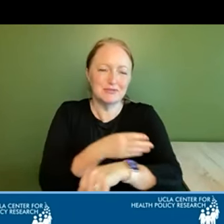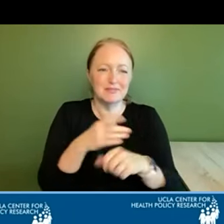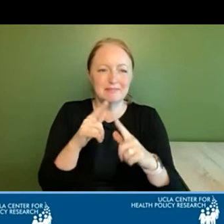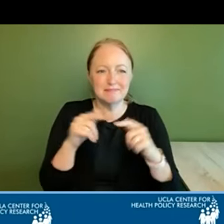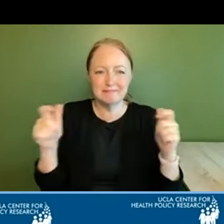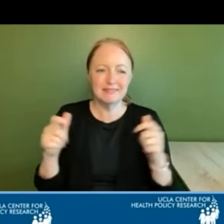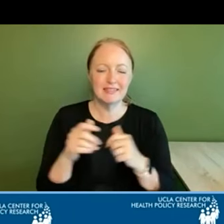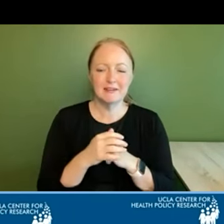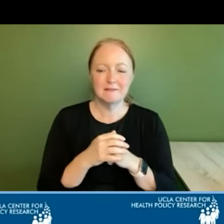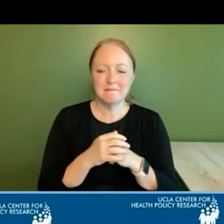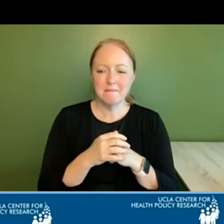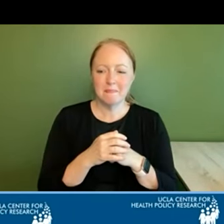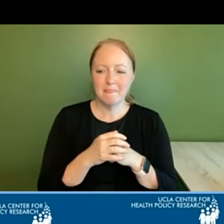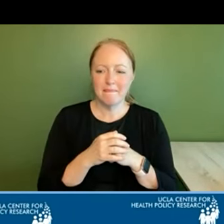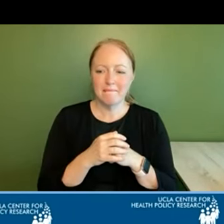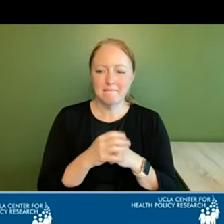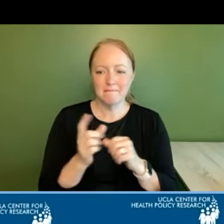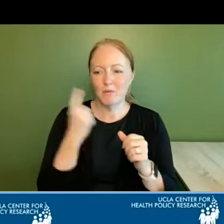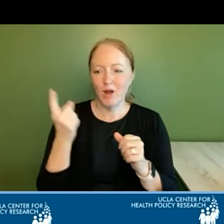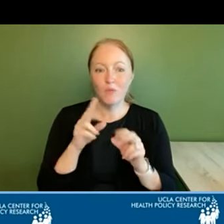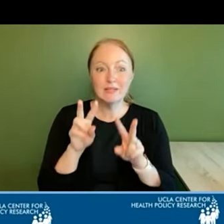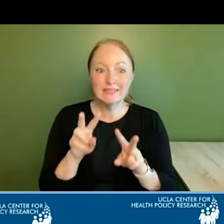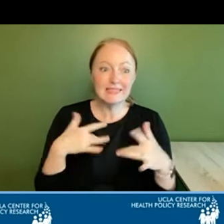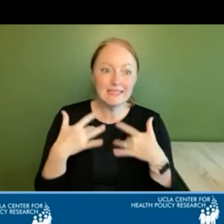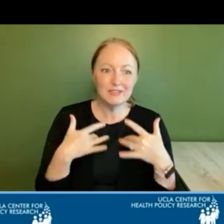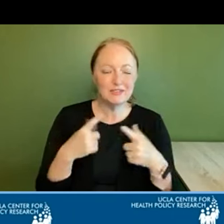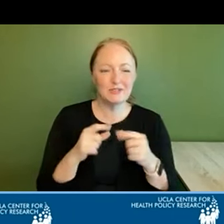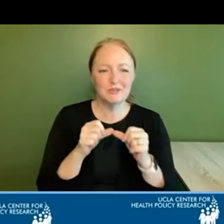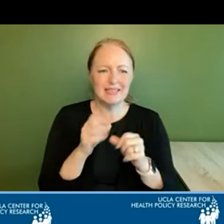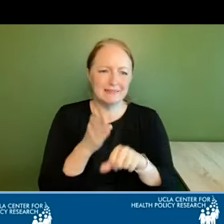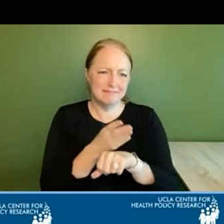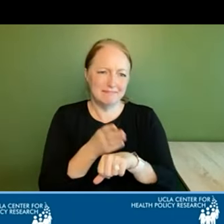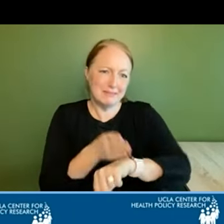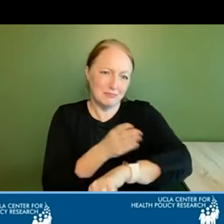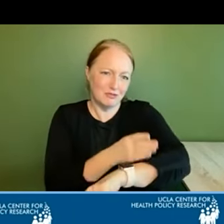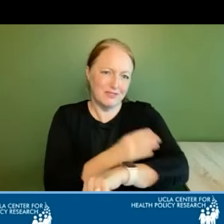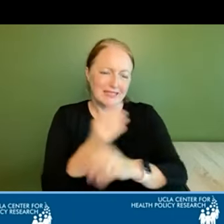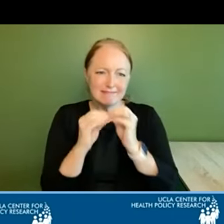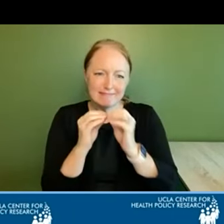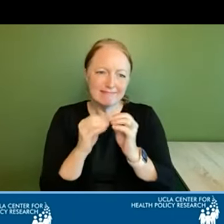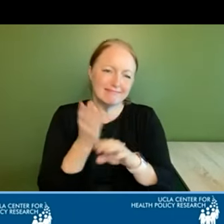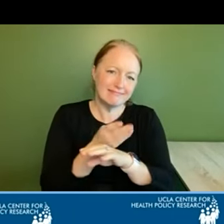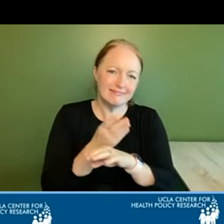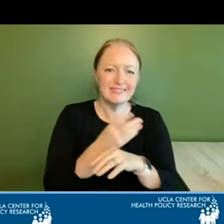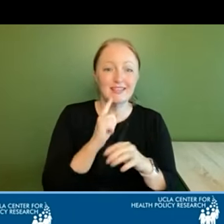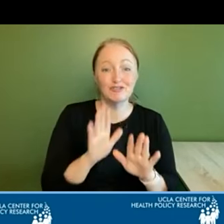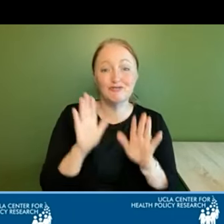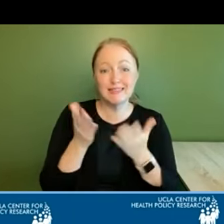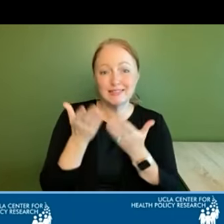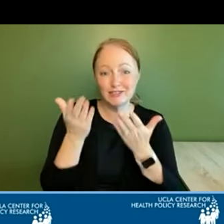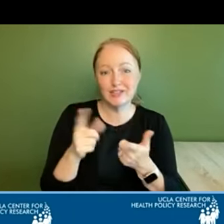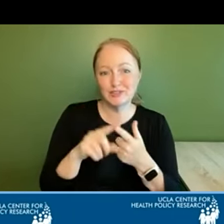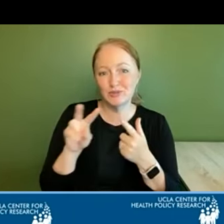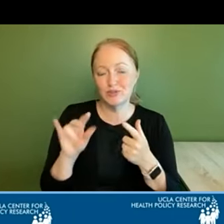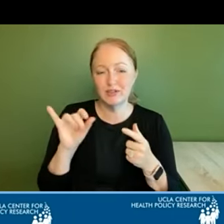we're always eager to keep refining it and so i think it's a great suggestion to look